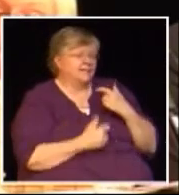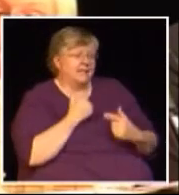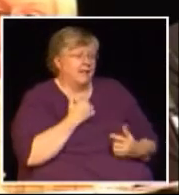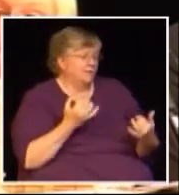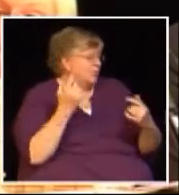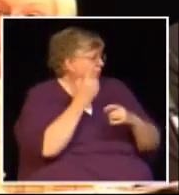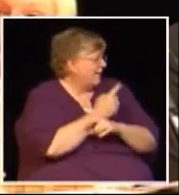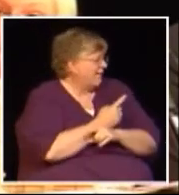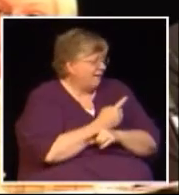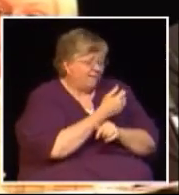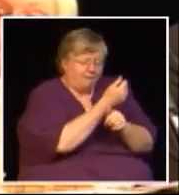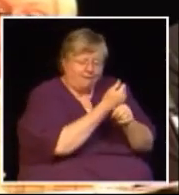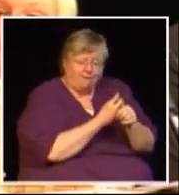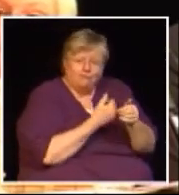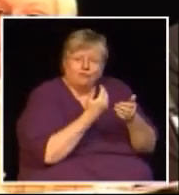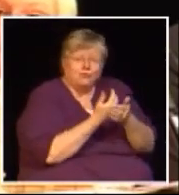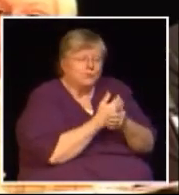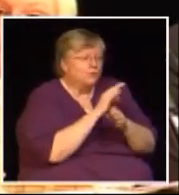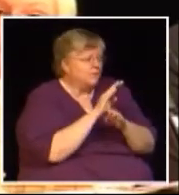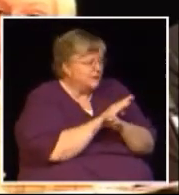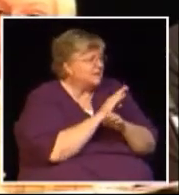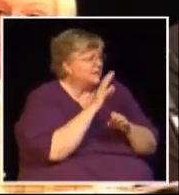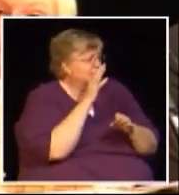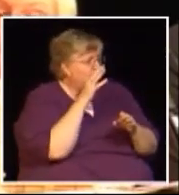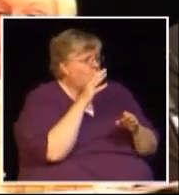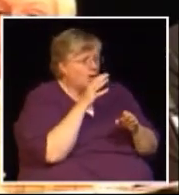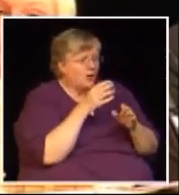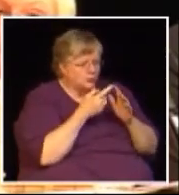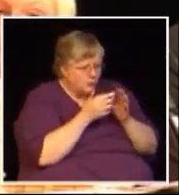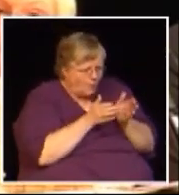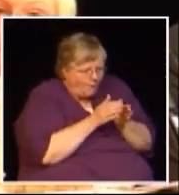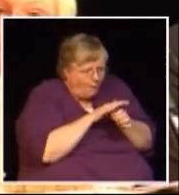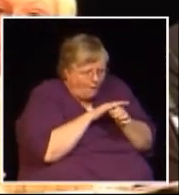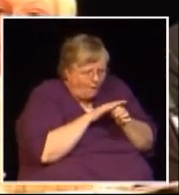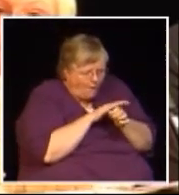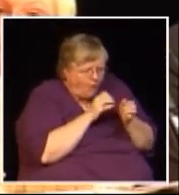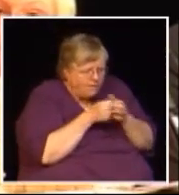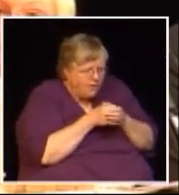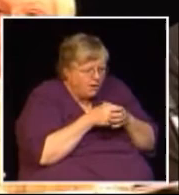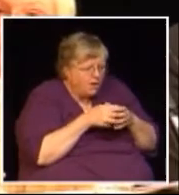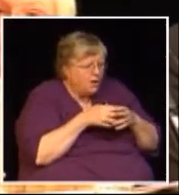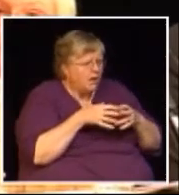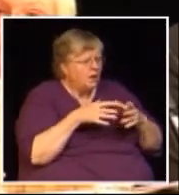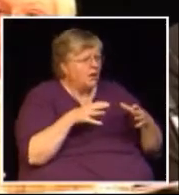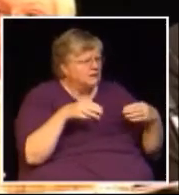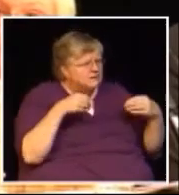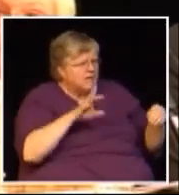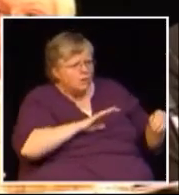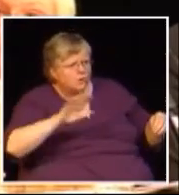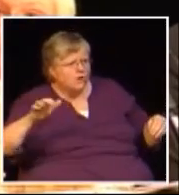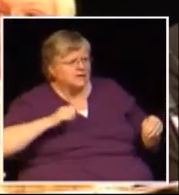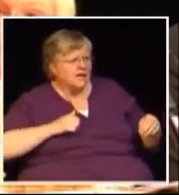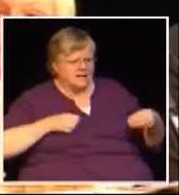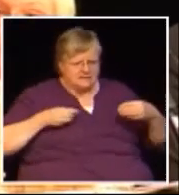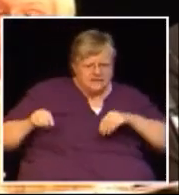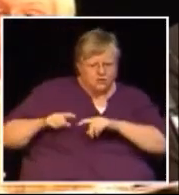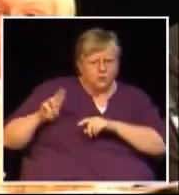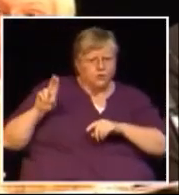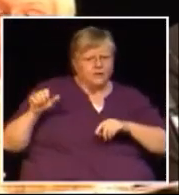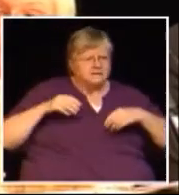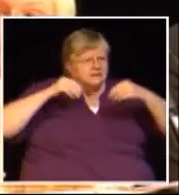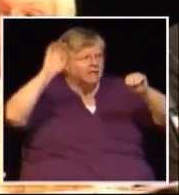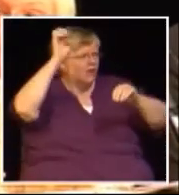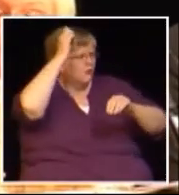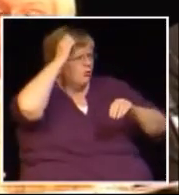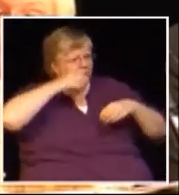economy every business starting out will be expanding their markets at some point so it is important that BC